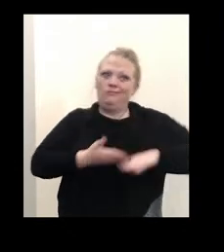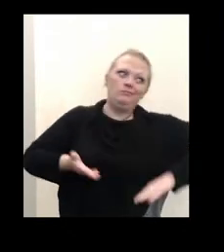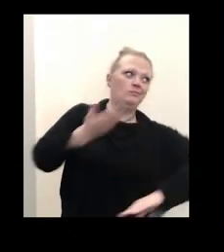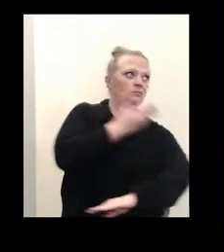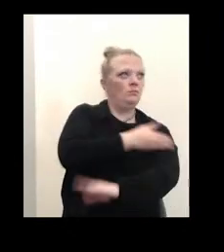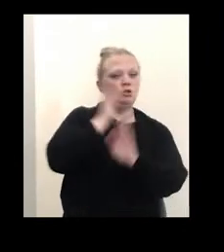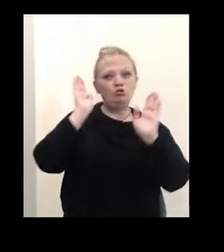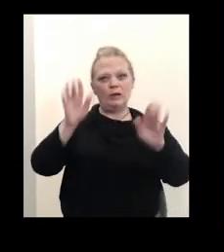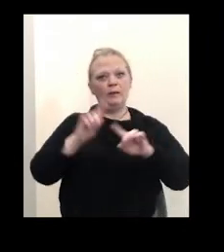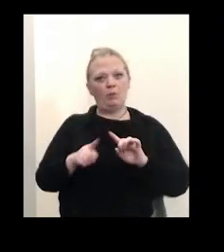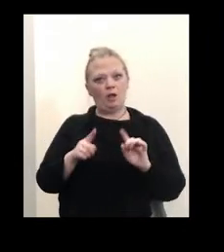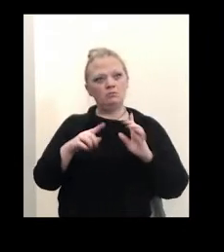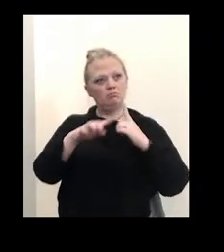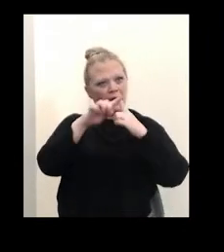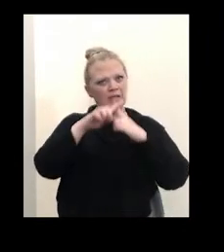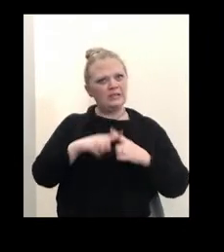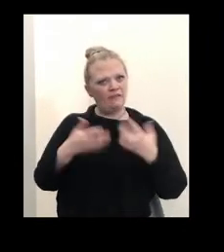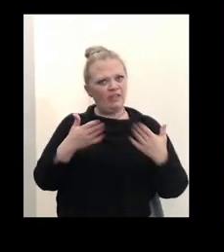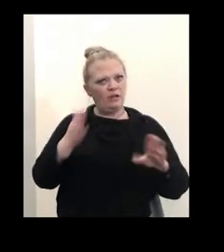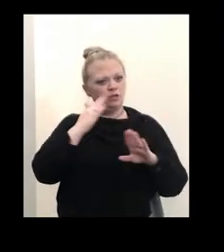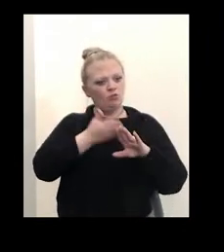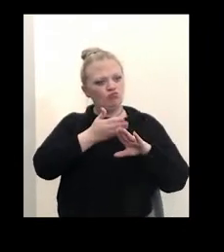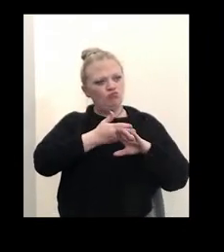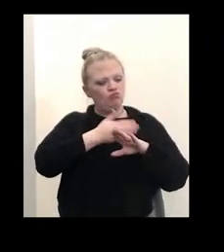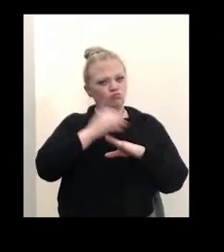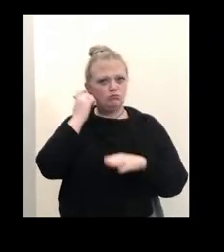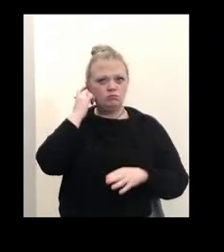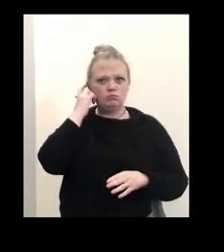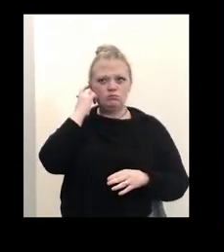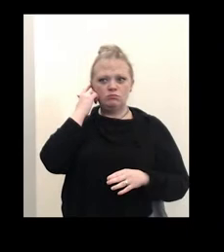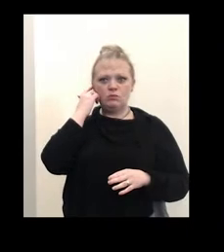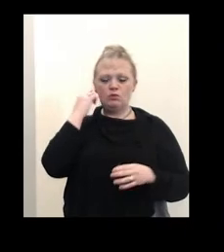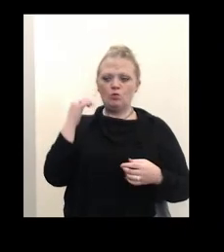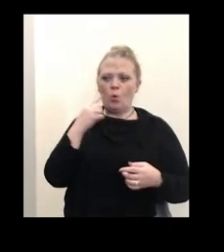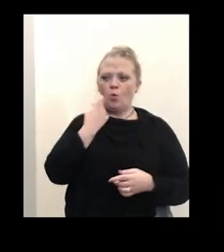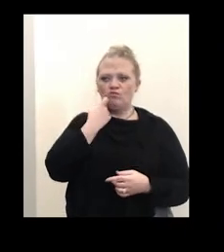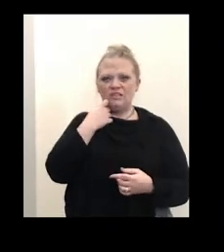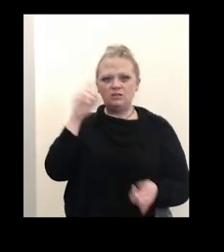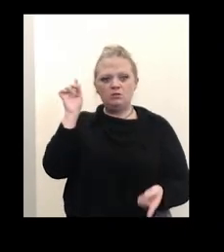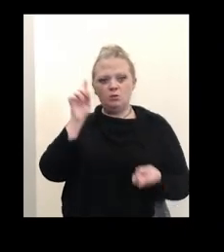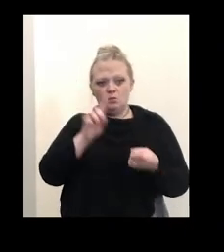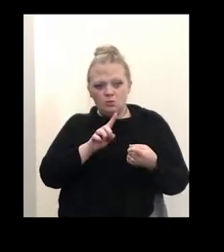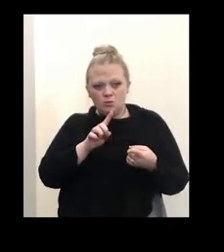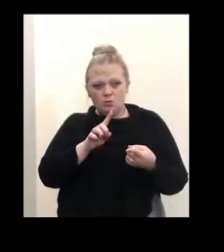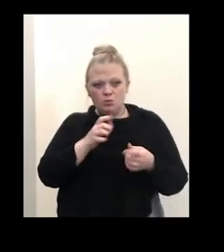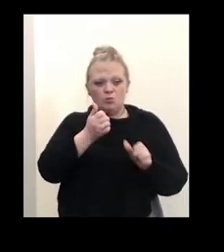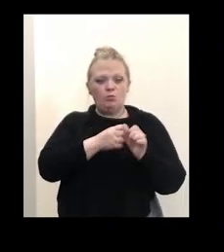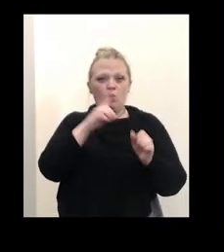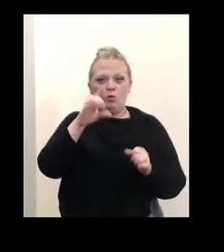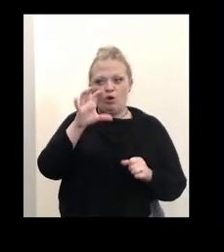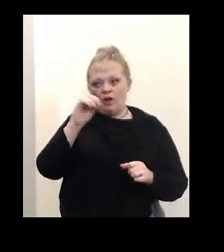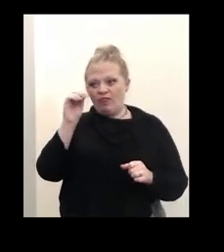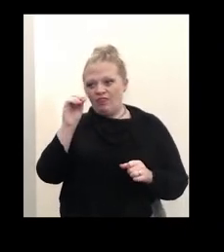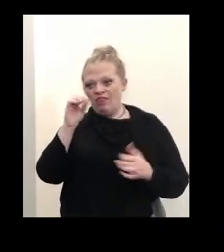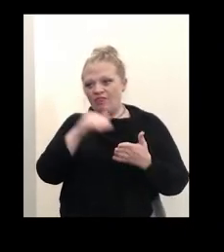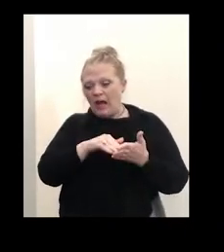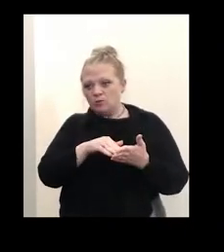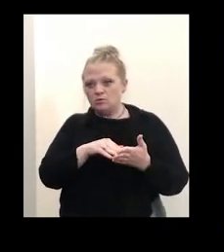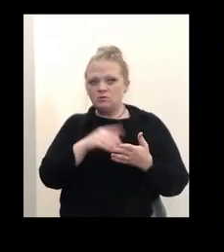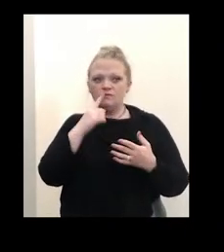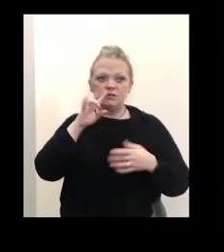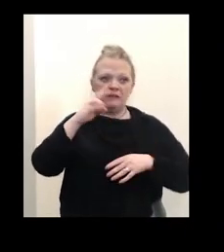which is recent reduction in new cases, positivity rate in cases per 100,000 over a seven day period.